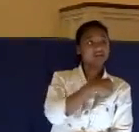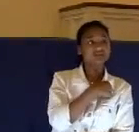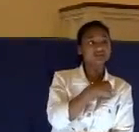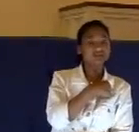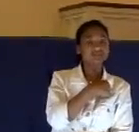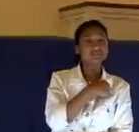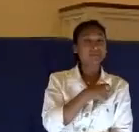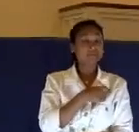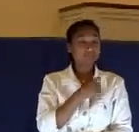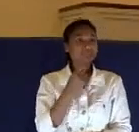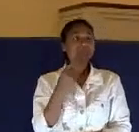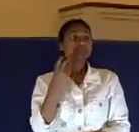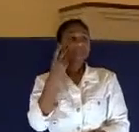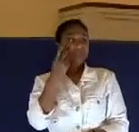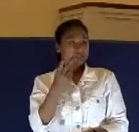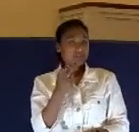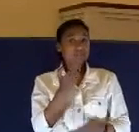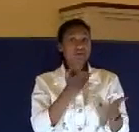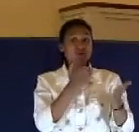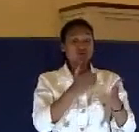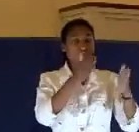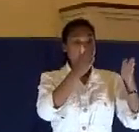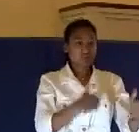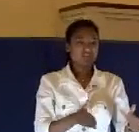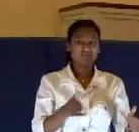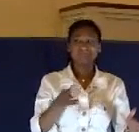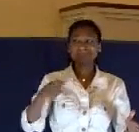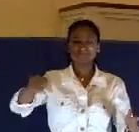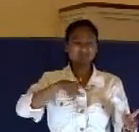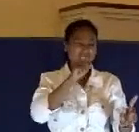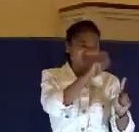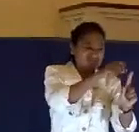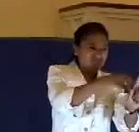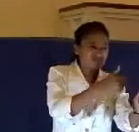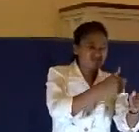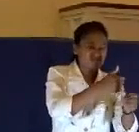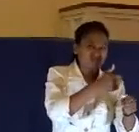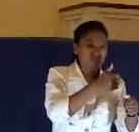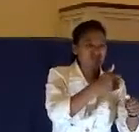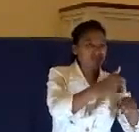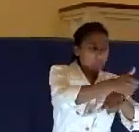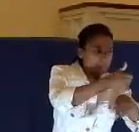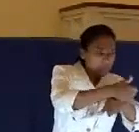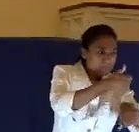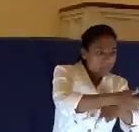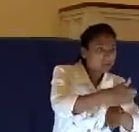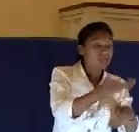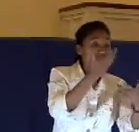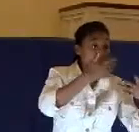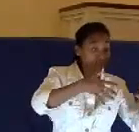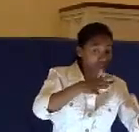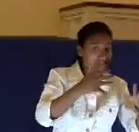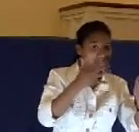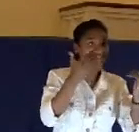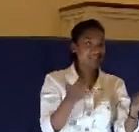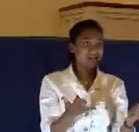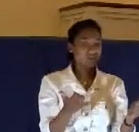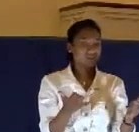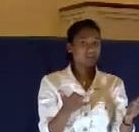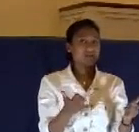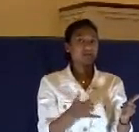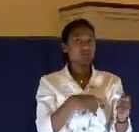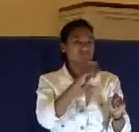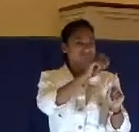So we see the servant accused, but then number two, the servant abused. What happens right after this? Look at verse 65.